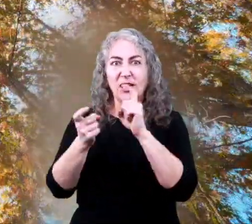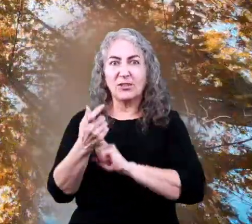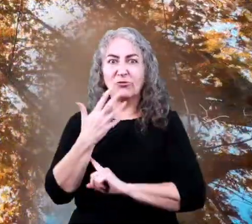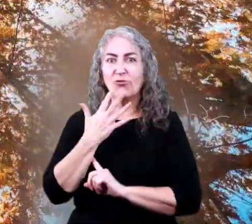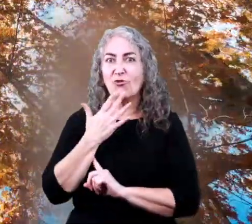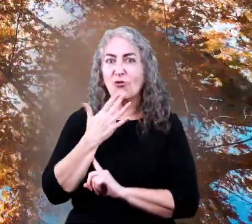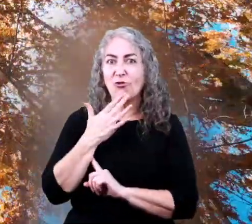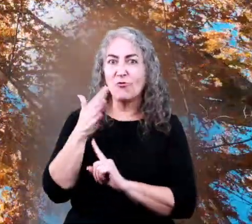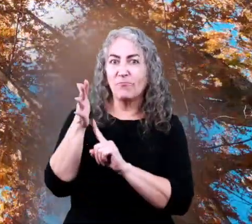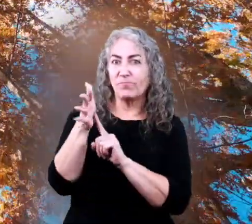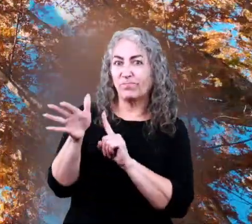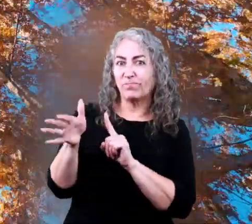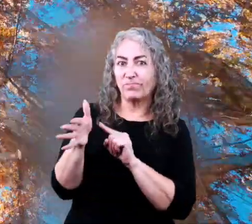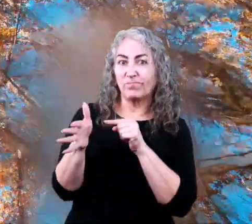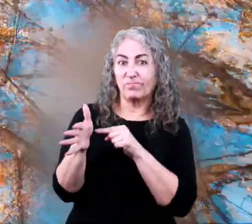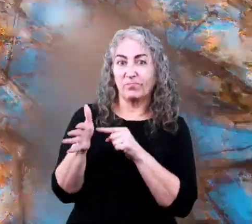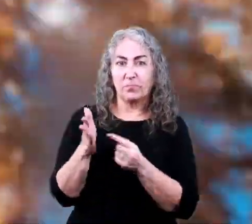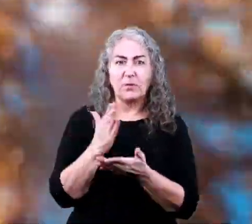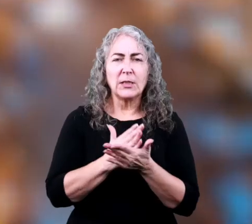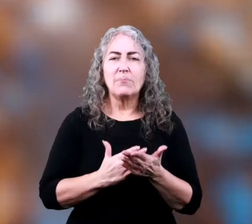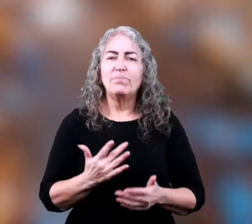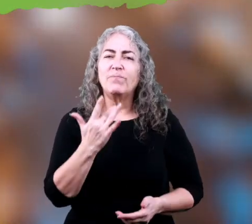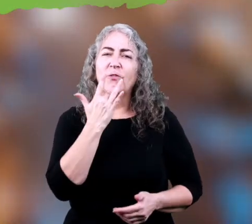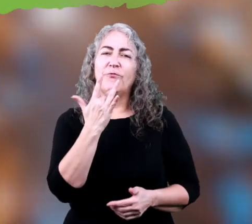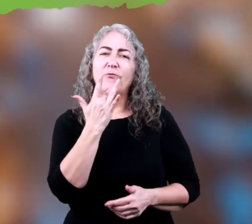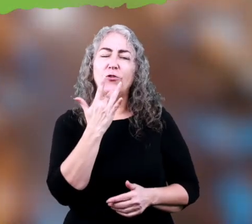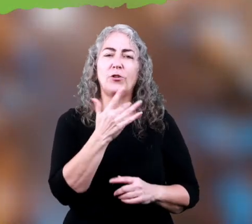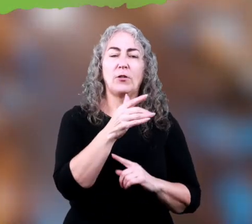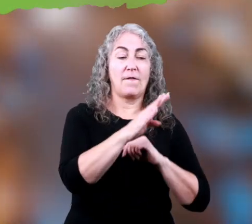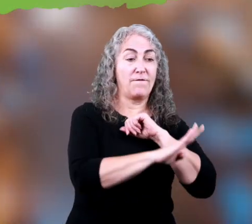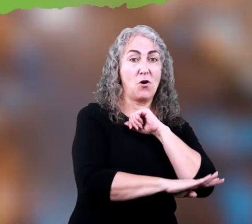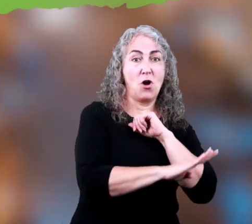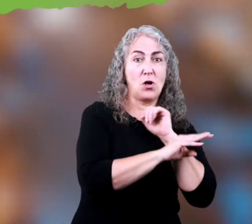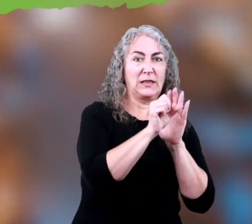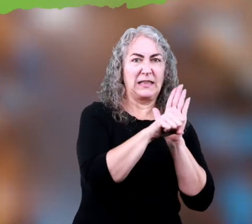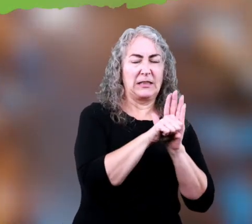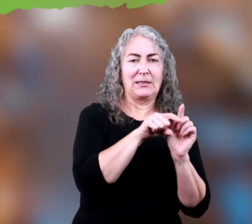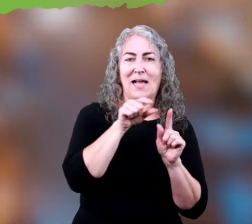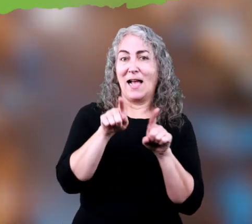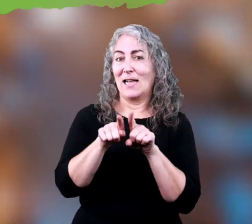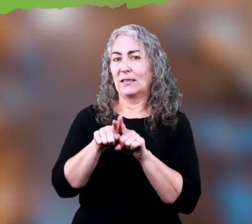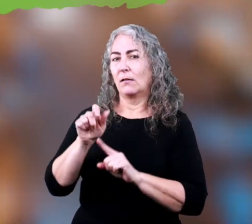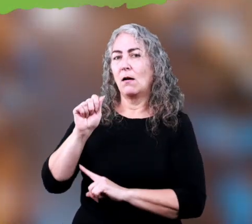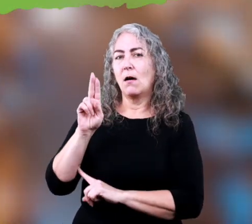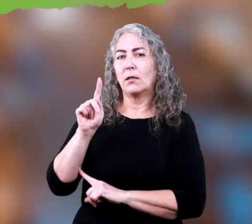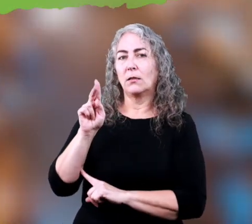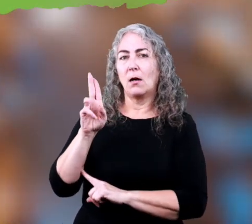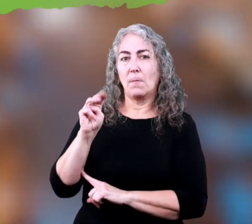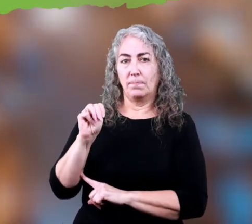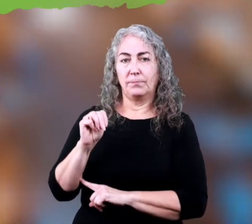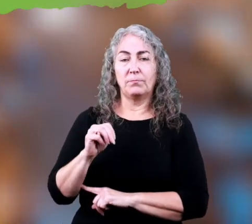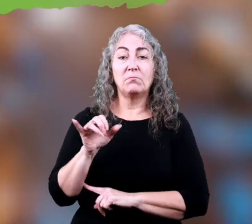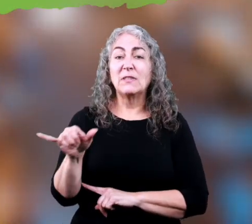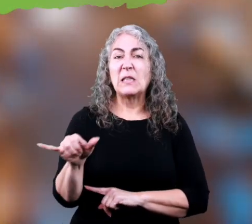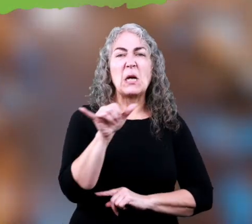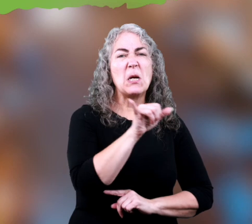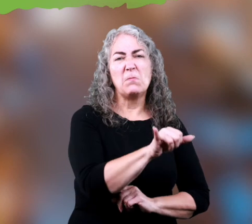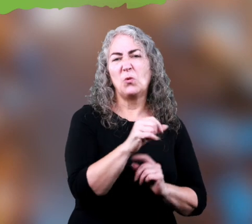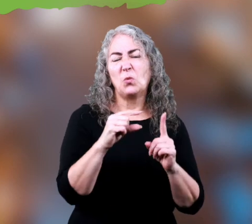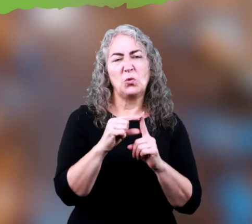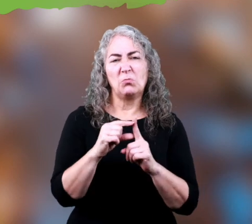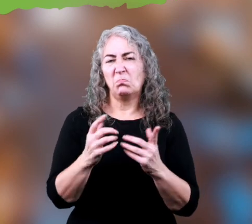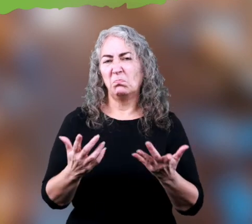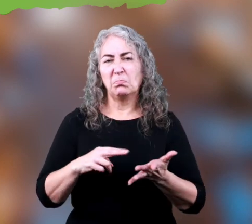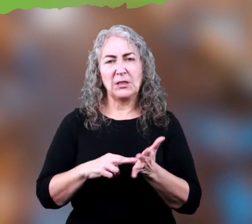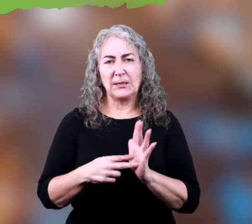change colors. Some people refer to the fall season as autumn. Both